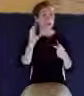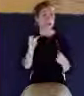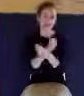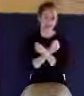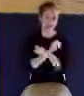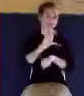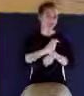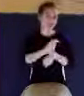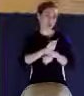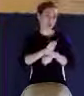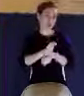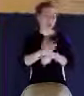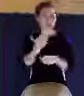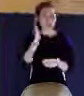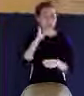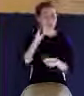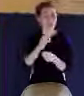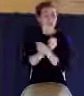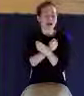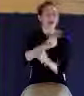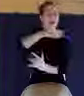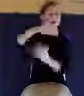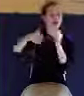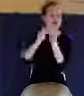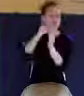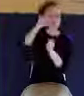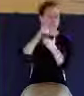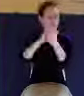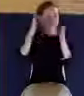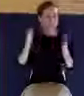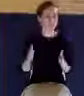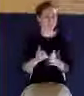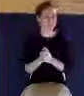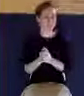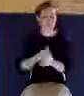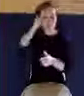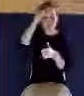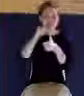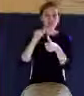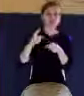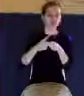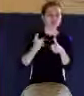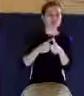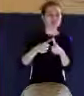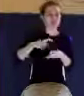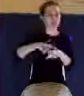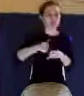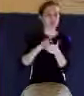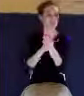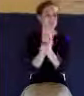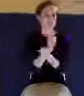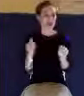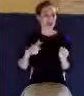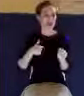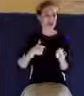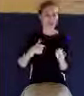I remember when I first got saved, I just loved being in church. I loved being around God's people. When you meet another Christian and you